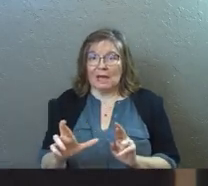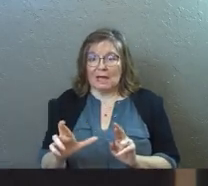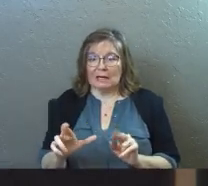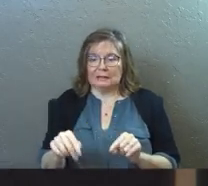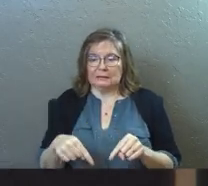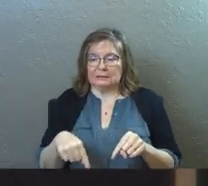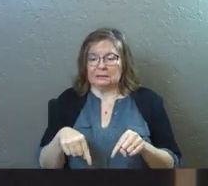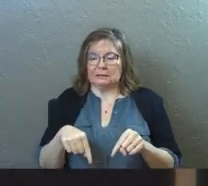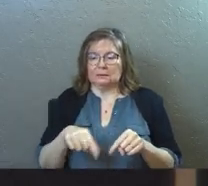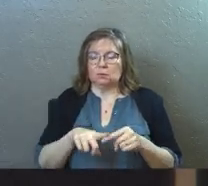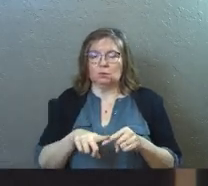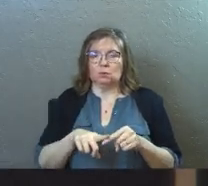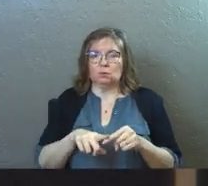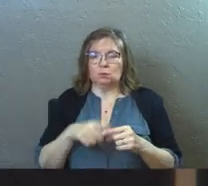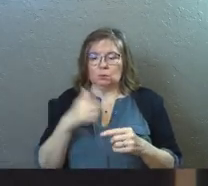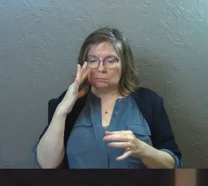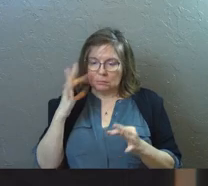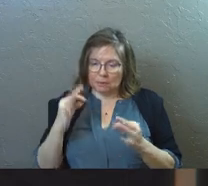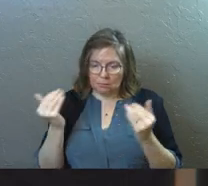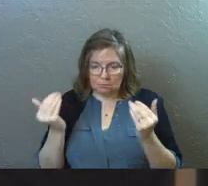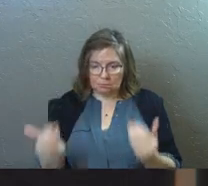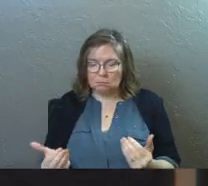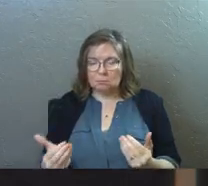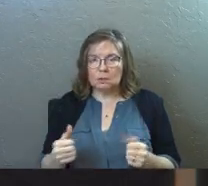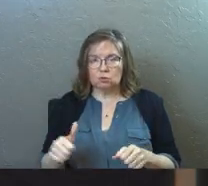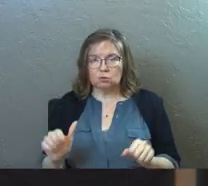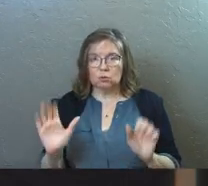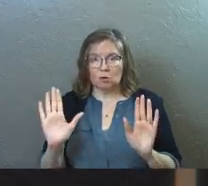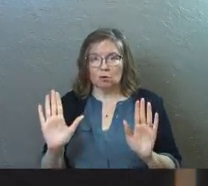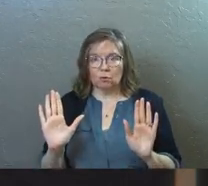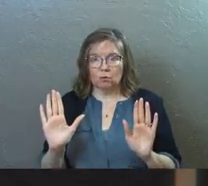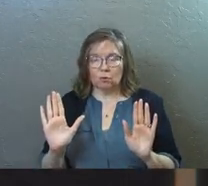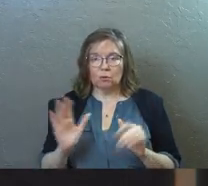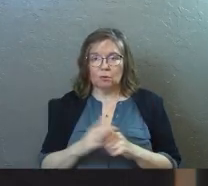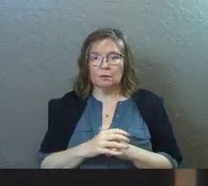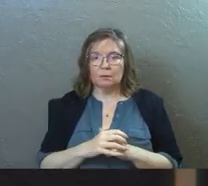to make the decision and to surrender.